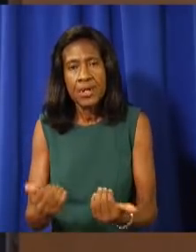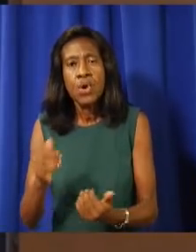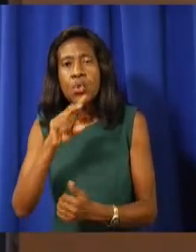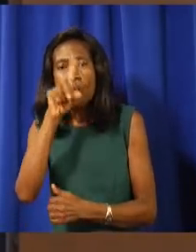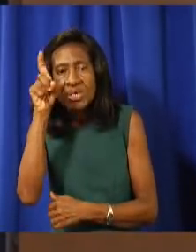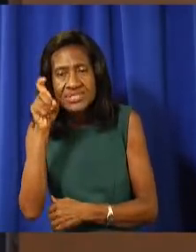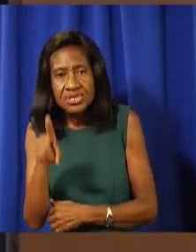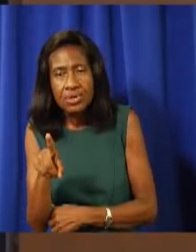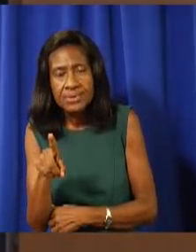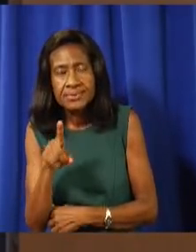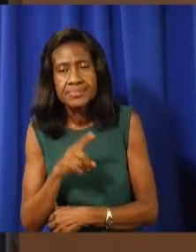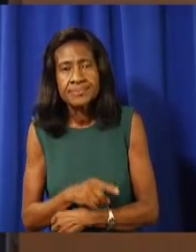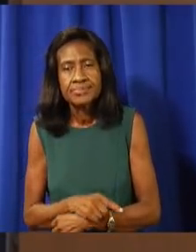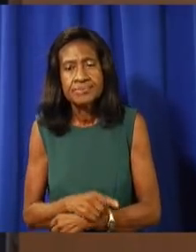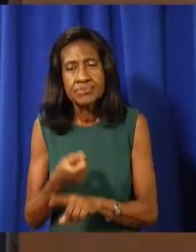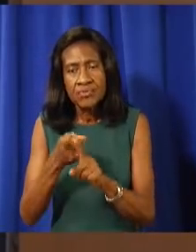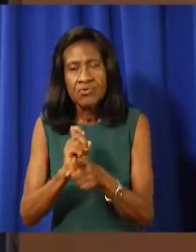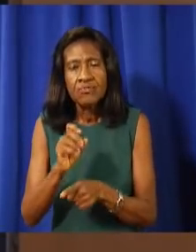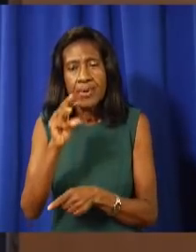Cayman.